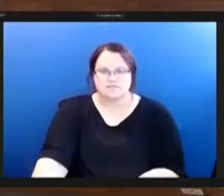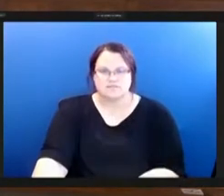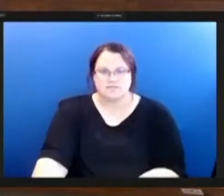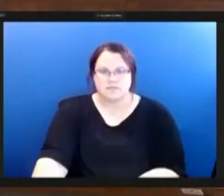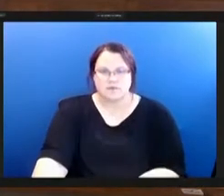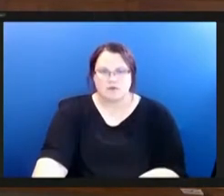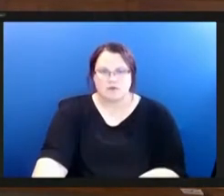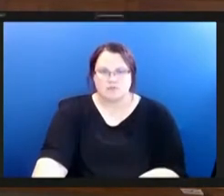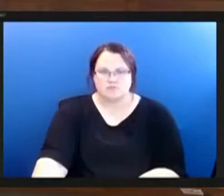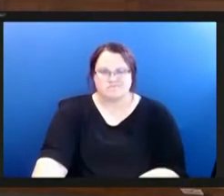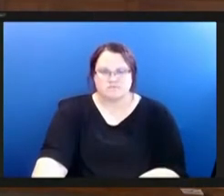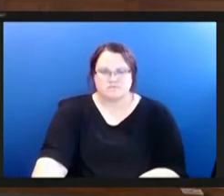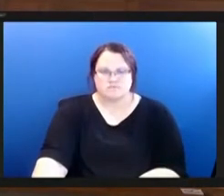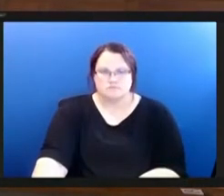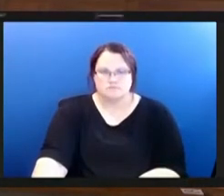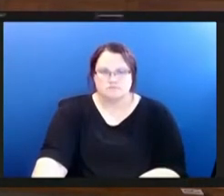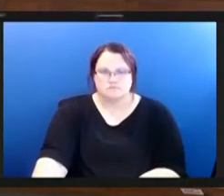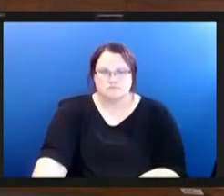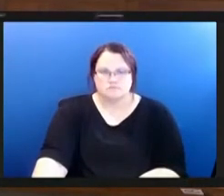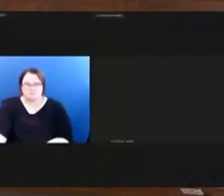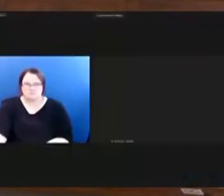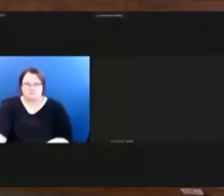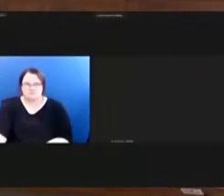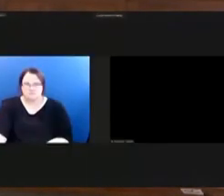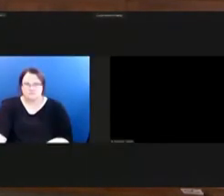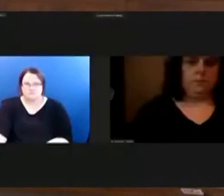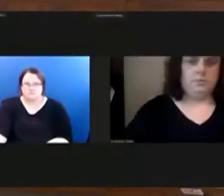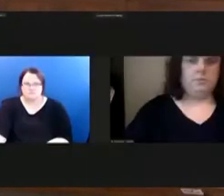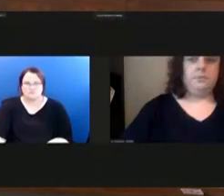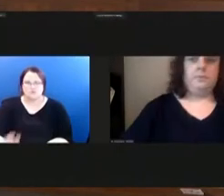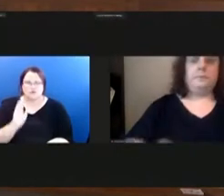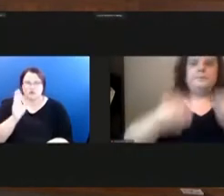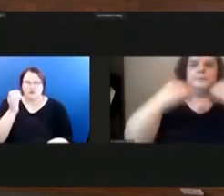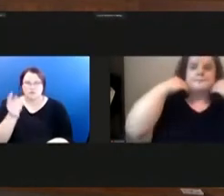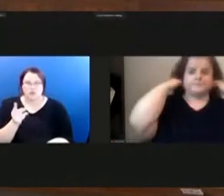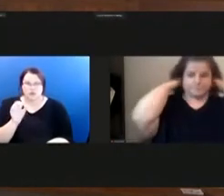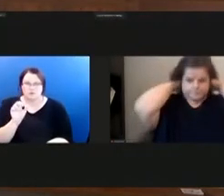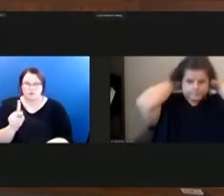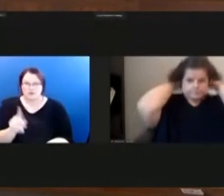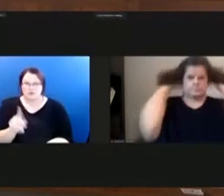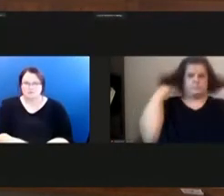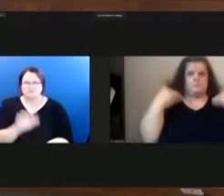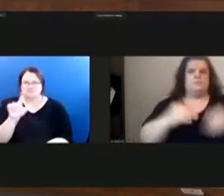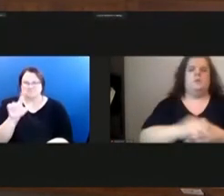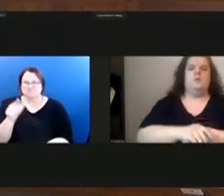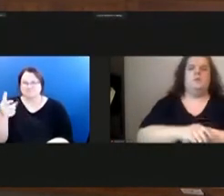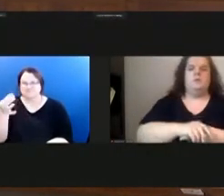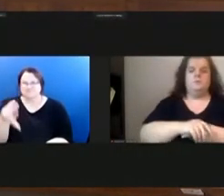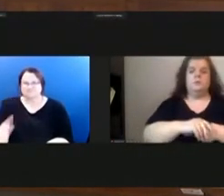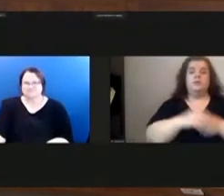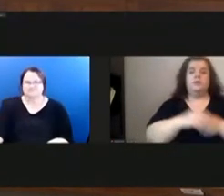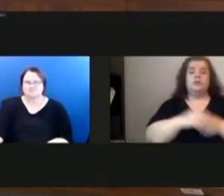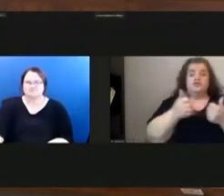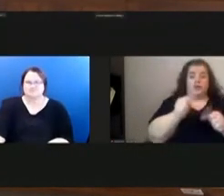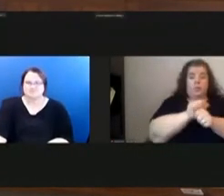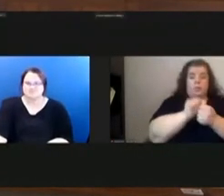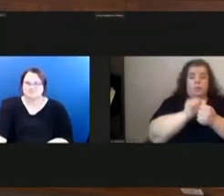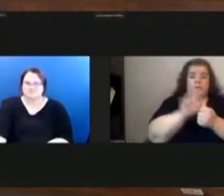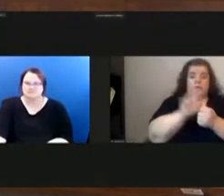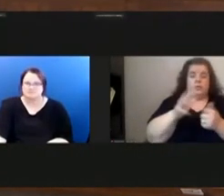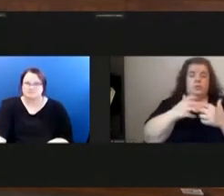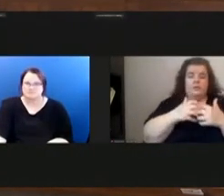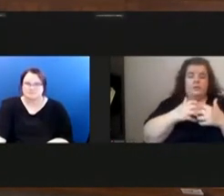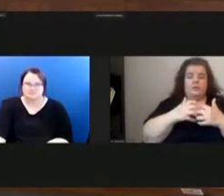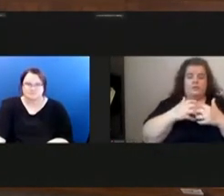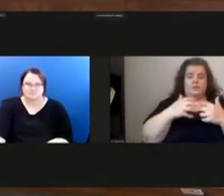okay i'll come right back to you miss danilka if you can um work with your devices i'll skip ahead to dana dolny and i'll